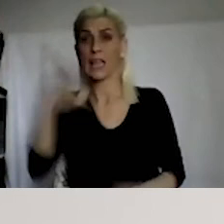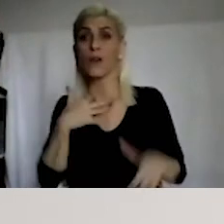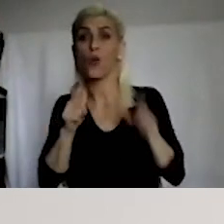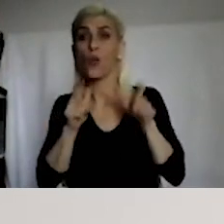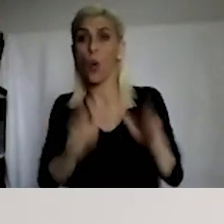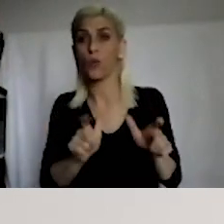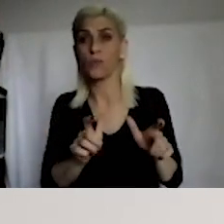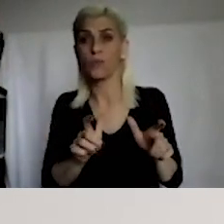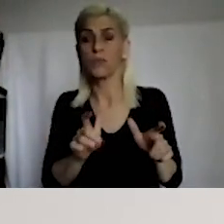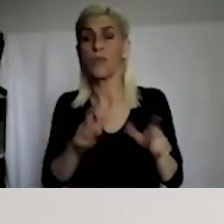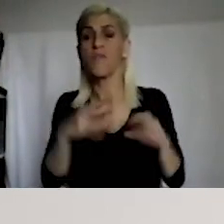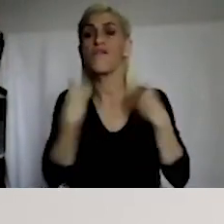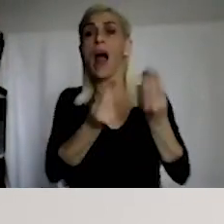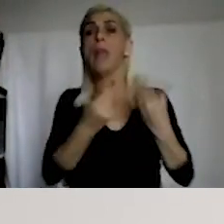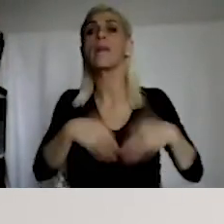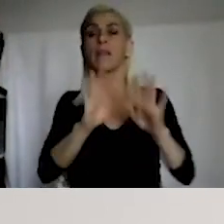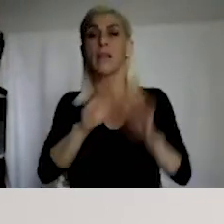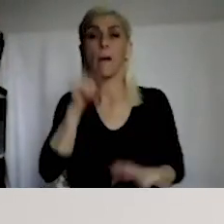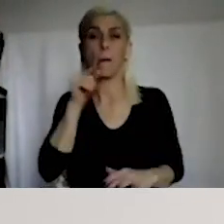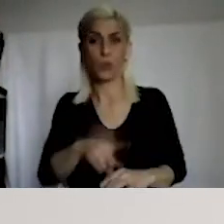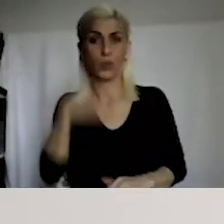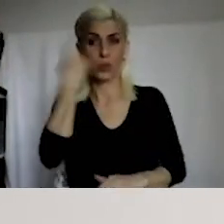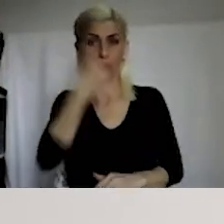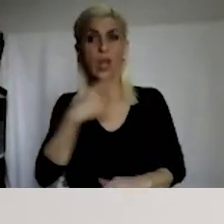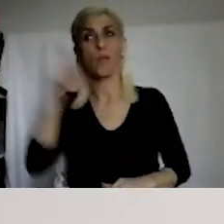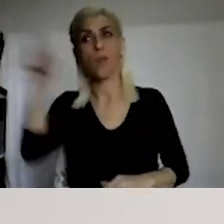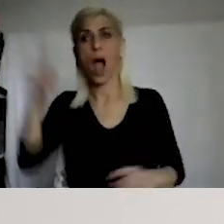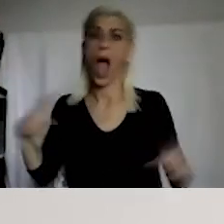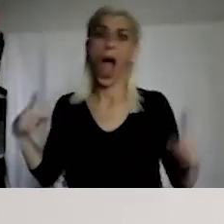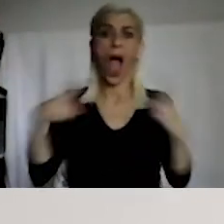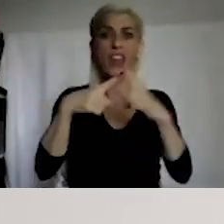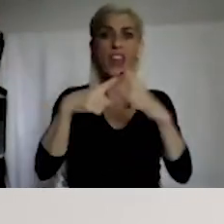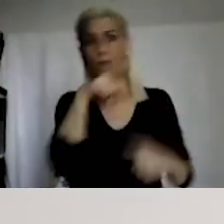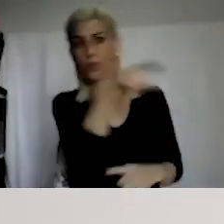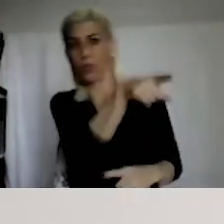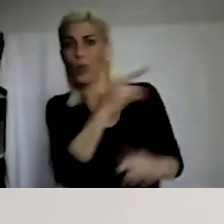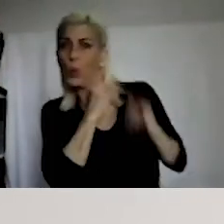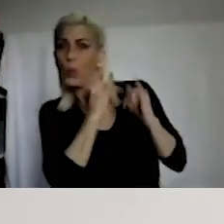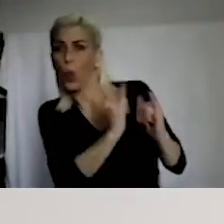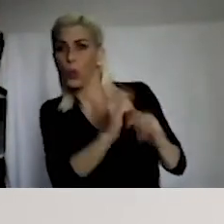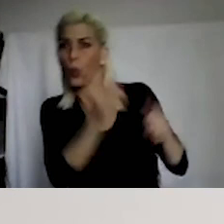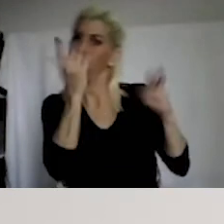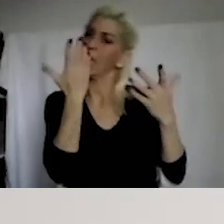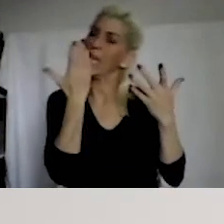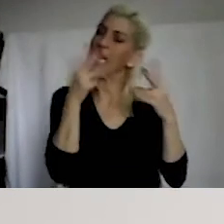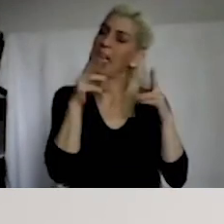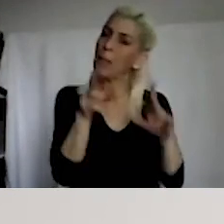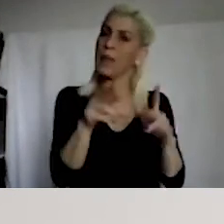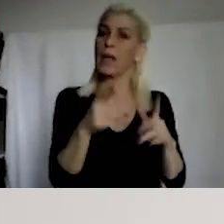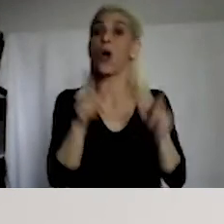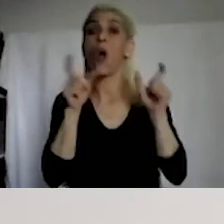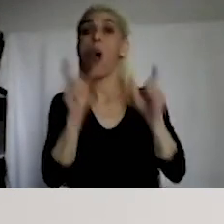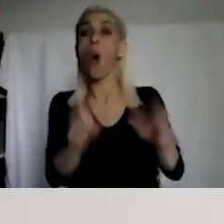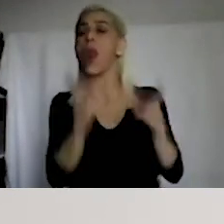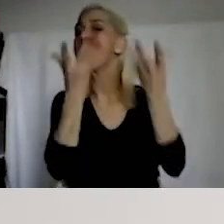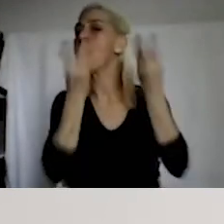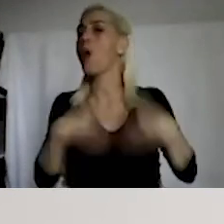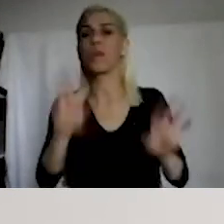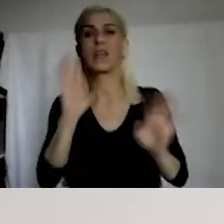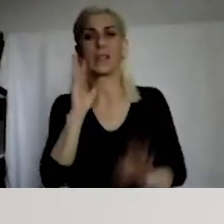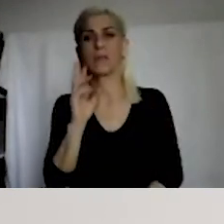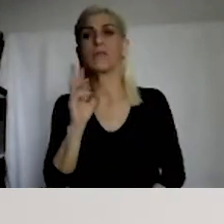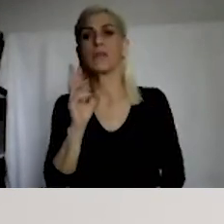opportunities were not provided to him. And he was depicted as a target for the far